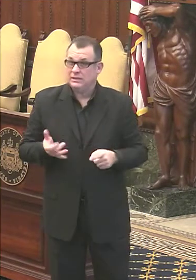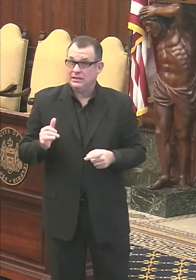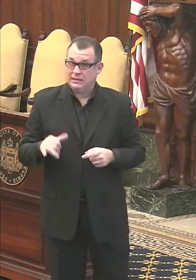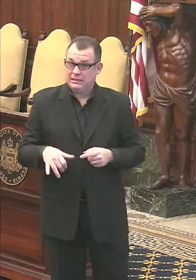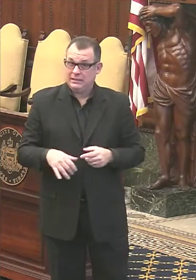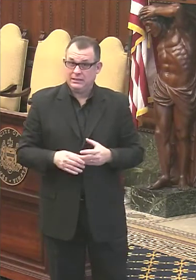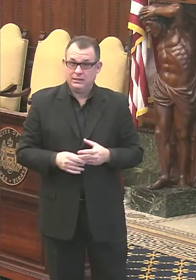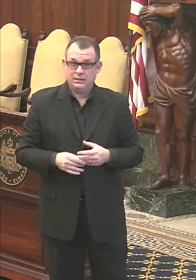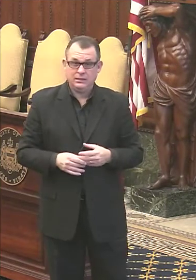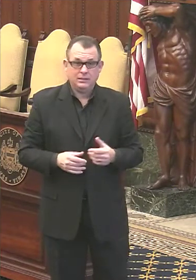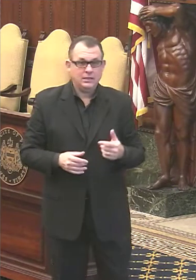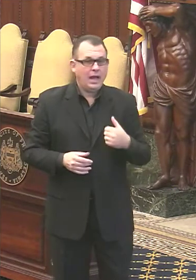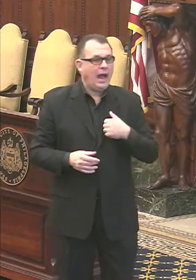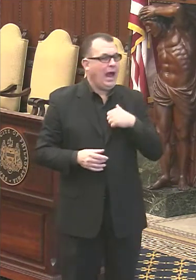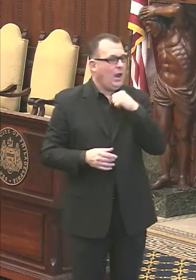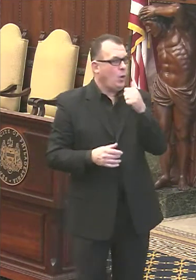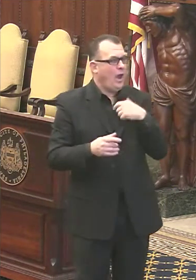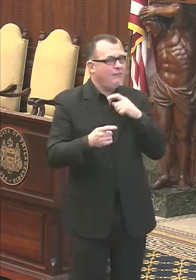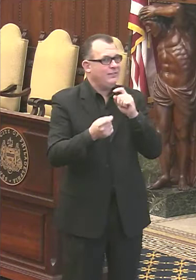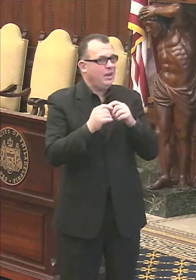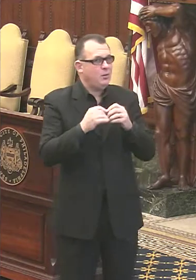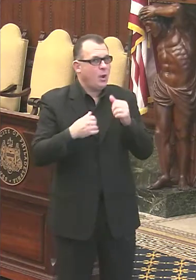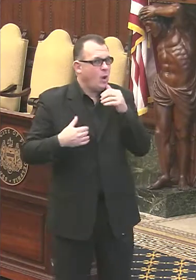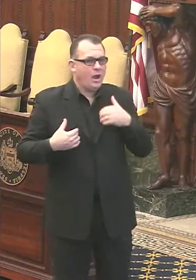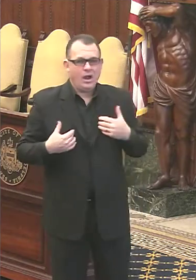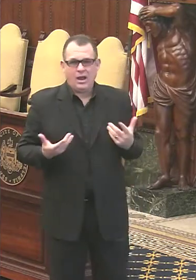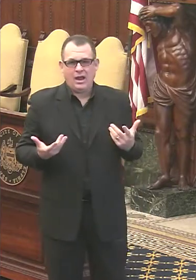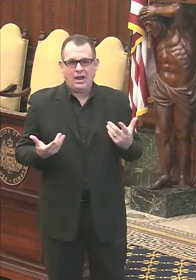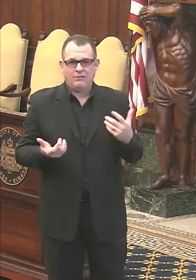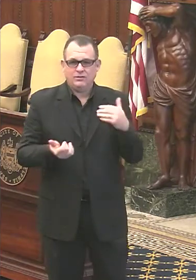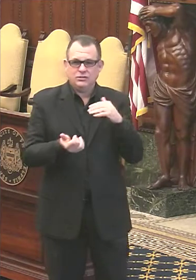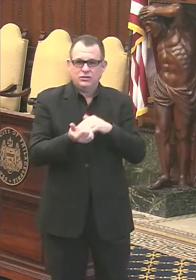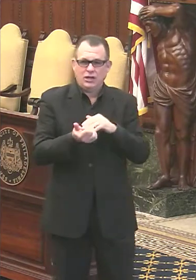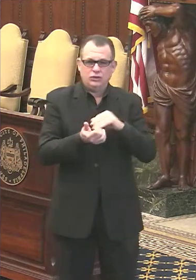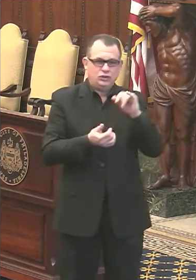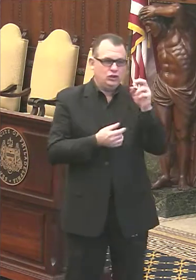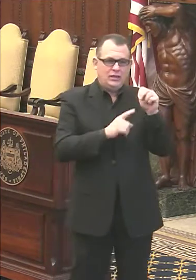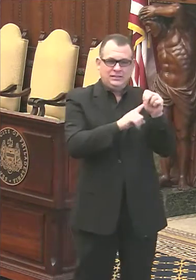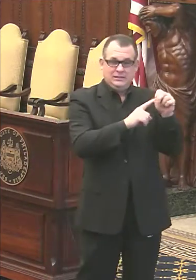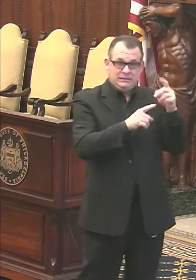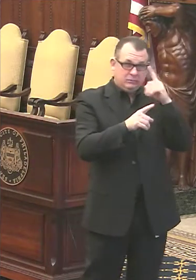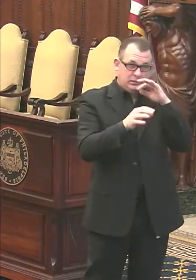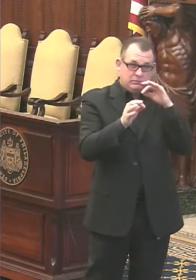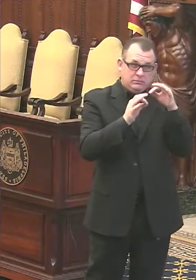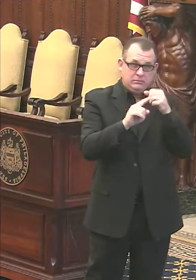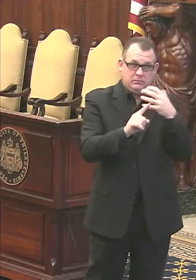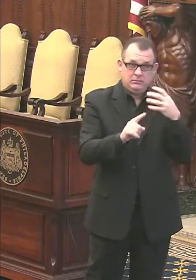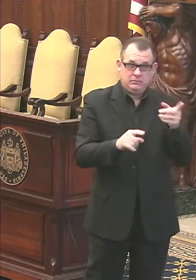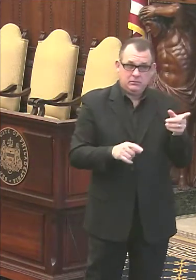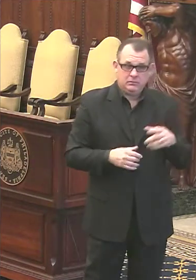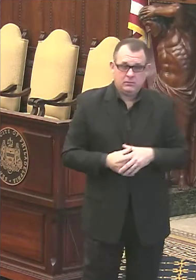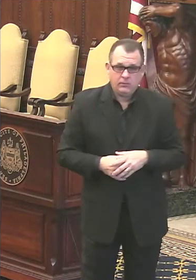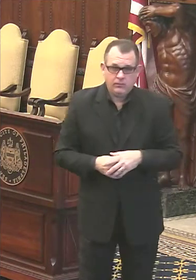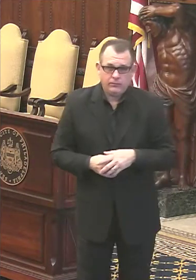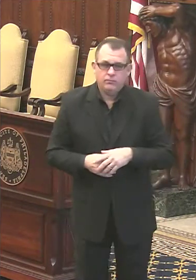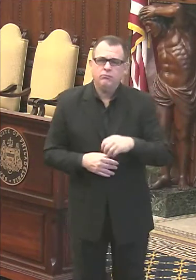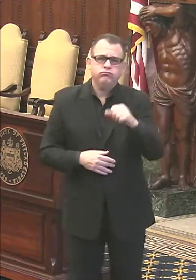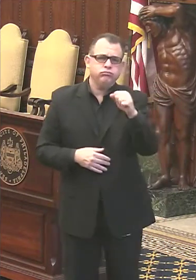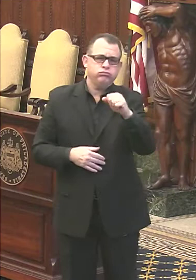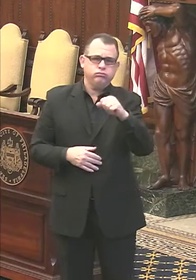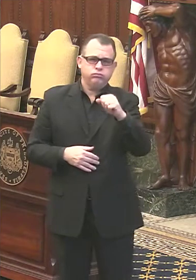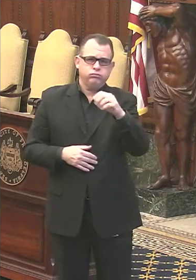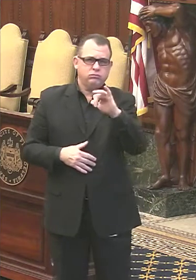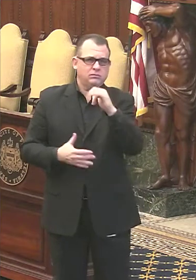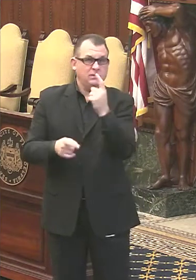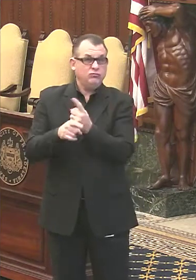I don't have the exact number. don't know. So Dr. Johnson, can you answer that? Yes, that is correct.